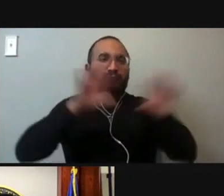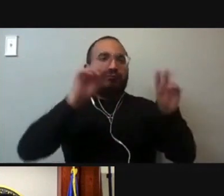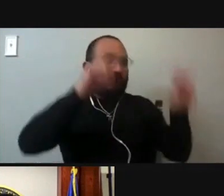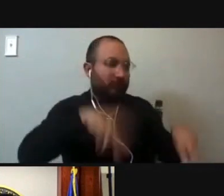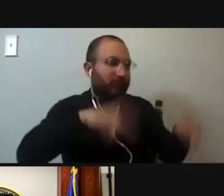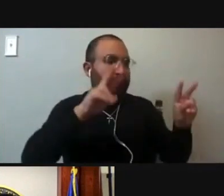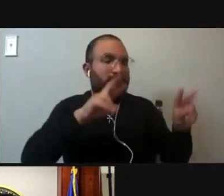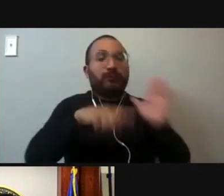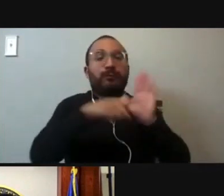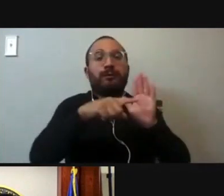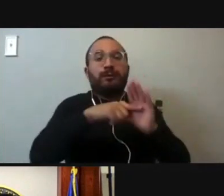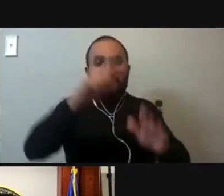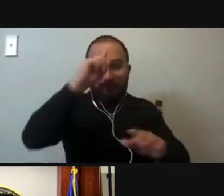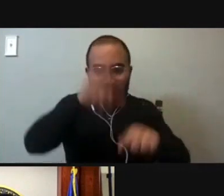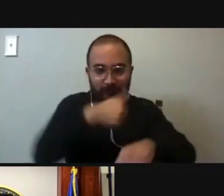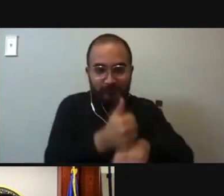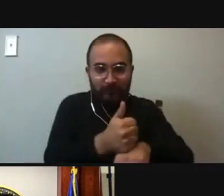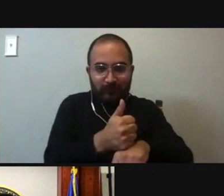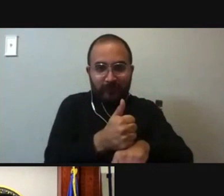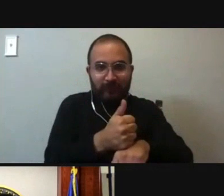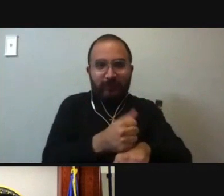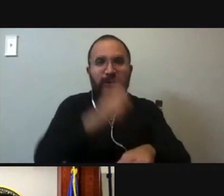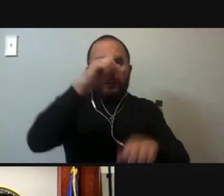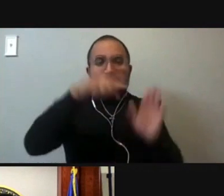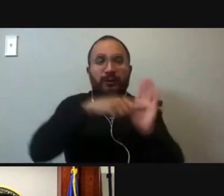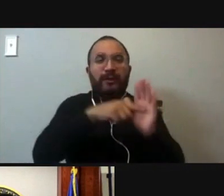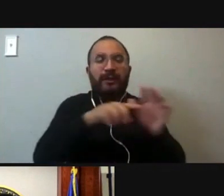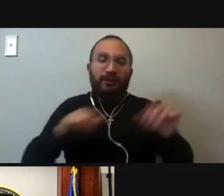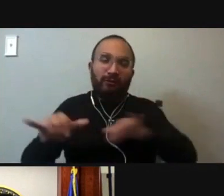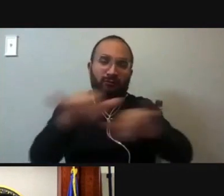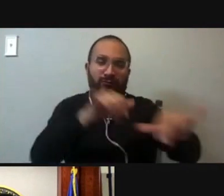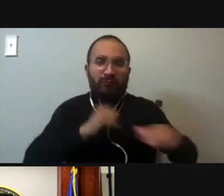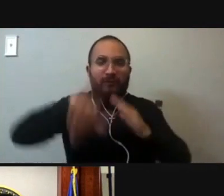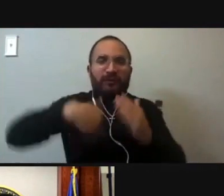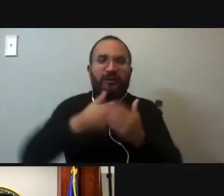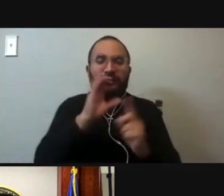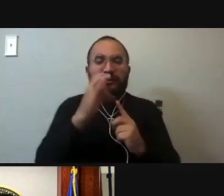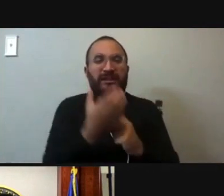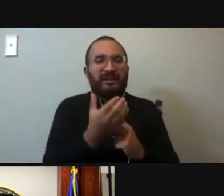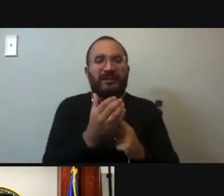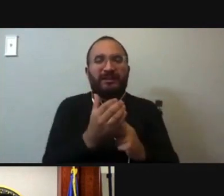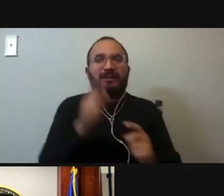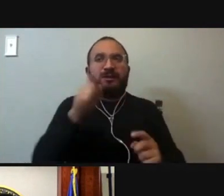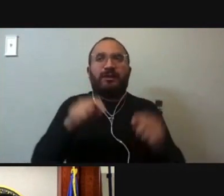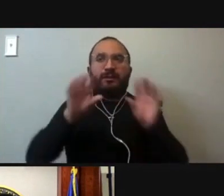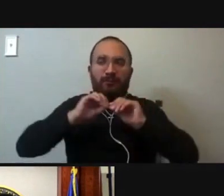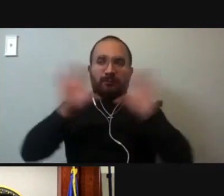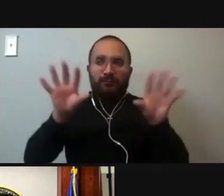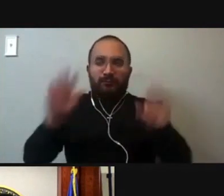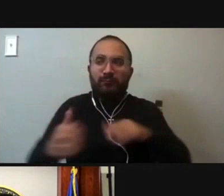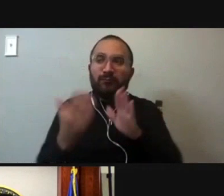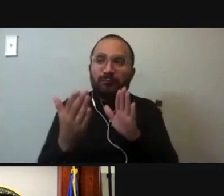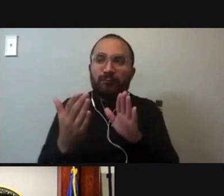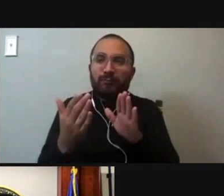to make sure we put it forward in initiative that requires an implicit bias training for every judge in the state. Right now, it's not required. And